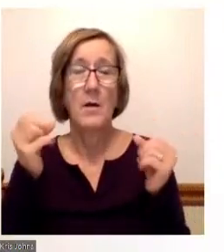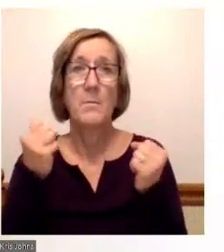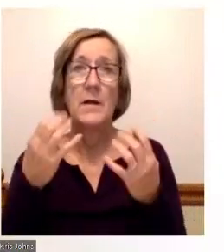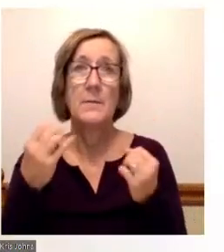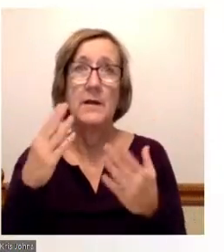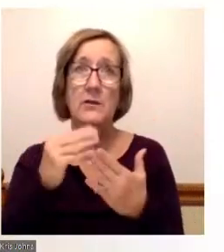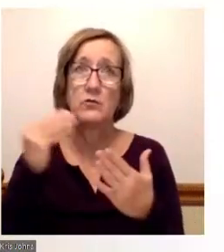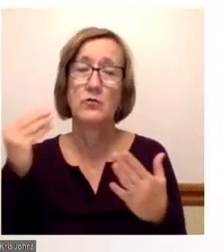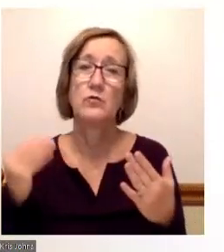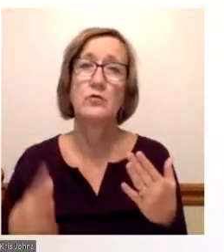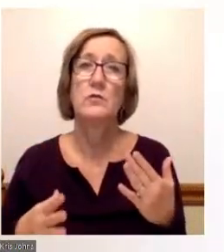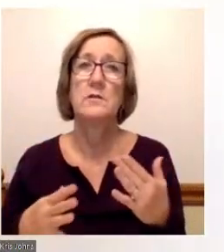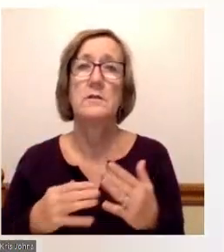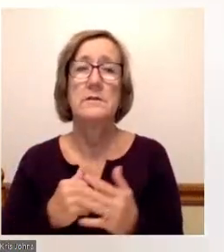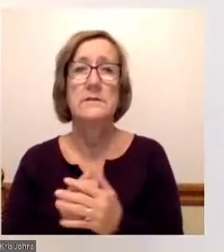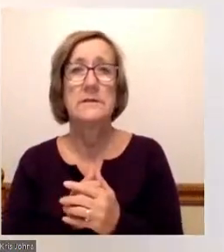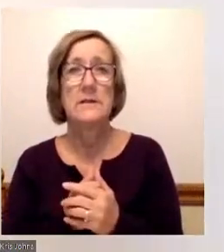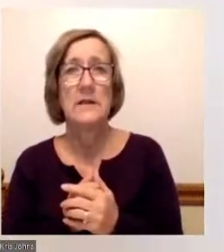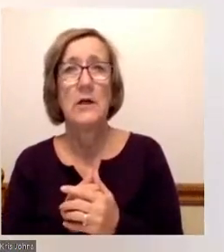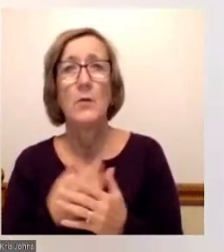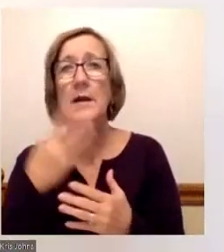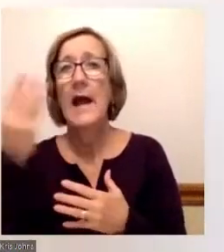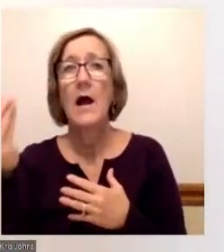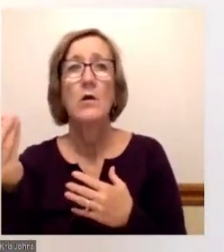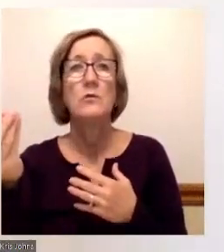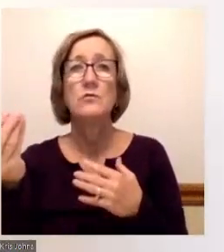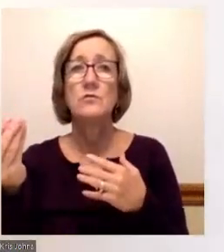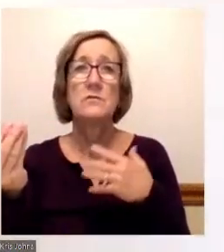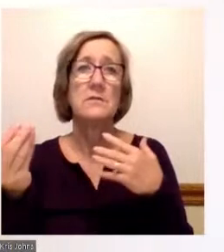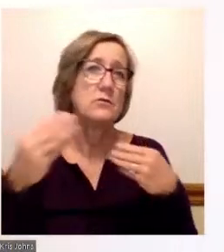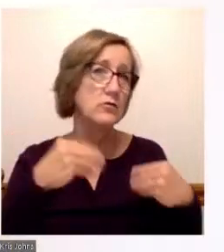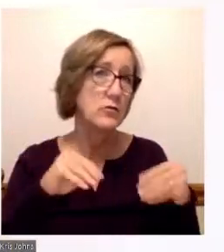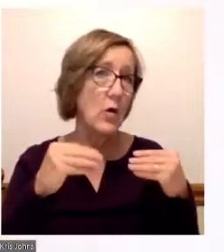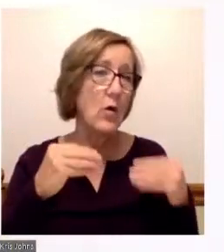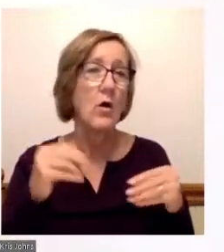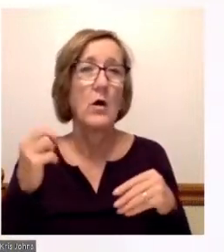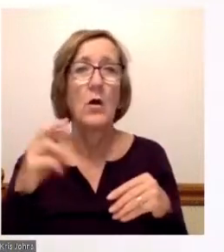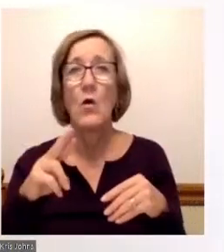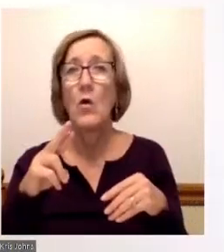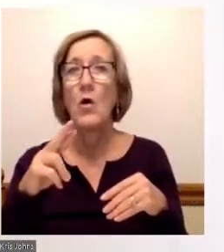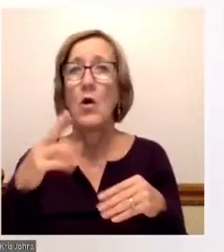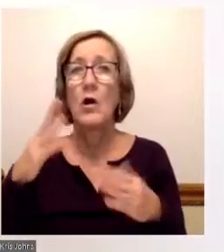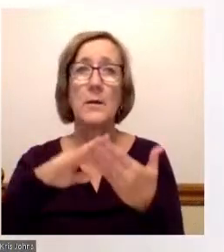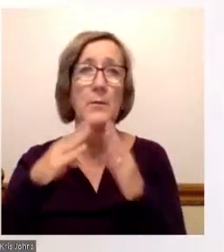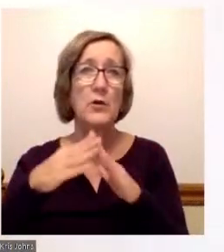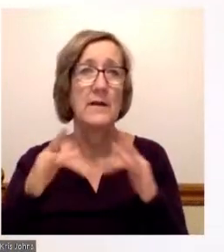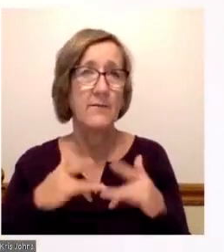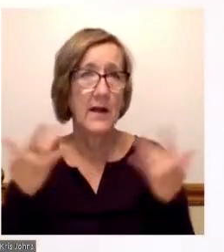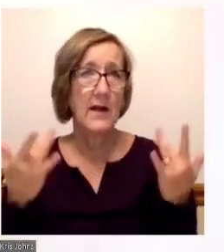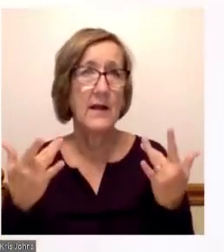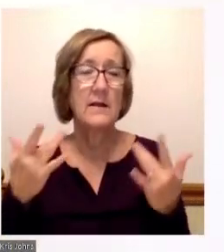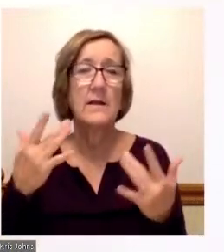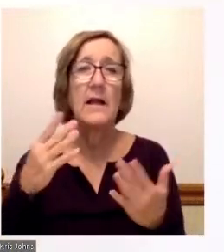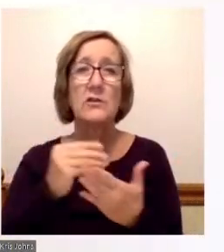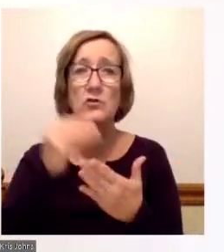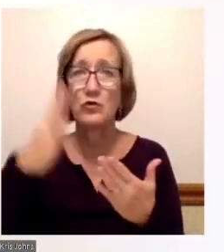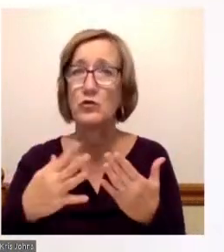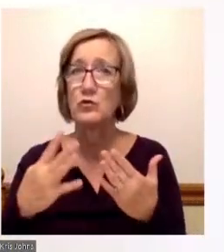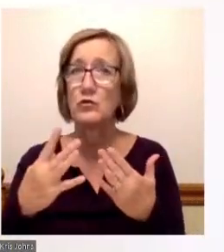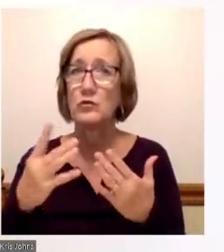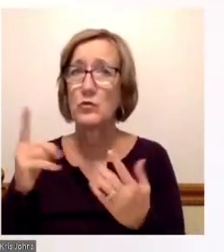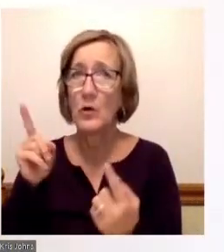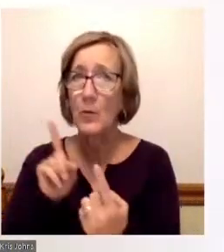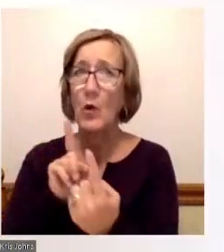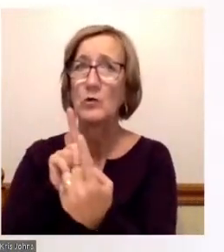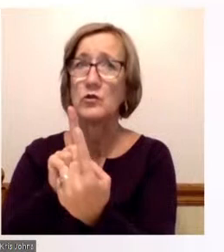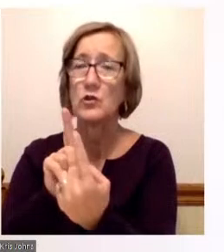and we will be out, whether it be in the, in the store, or just out at a community event, and students will approach her and just tell her, you